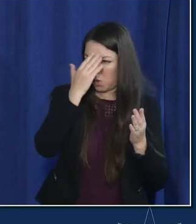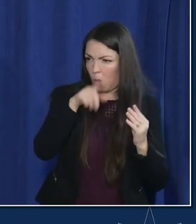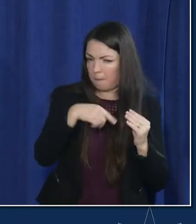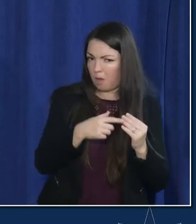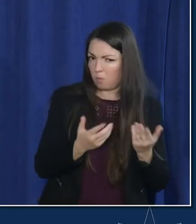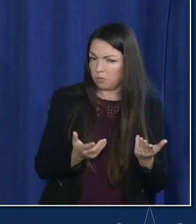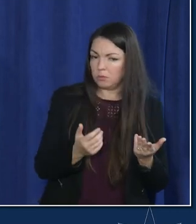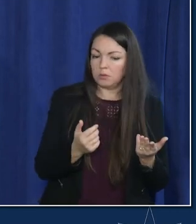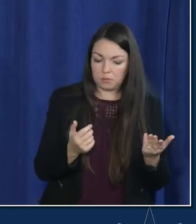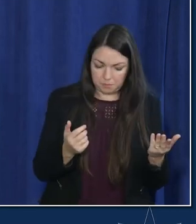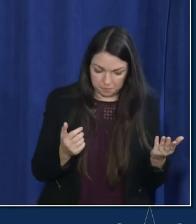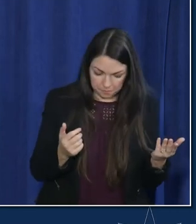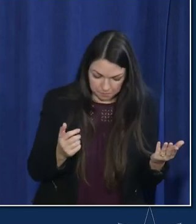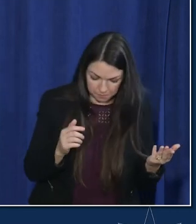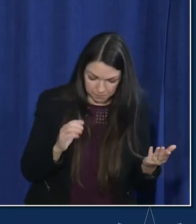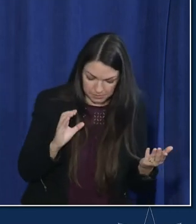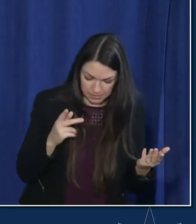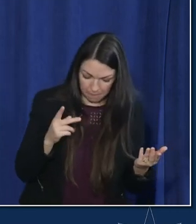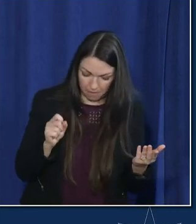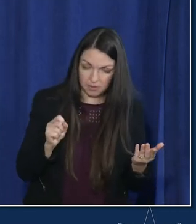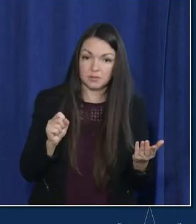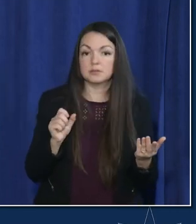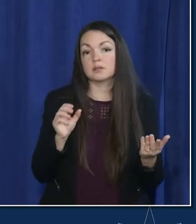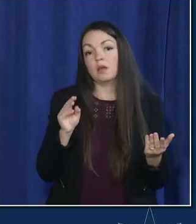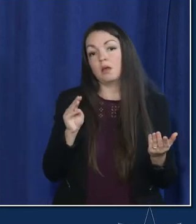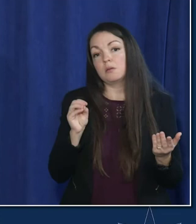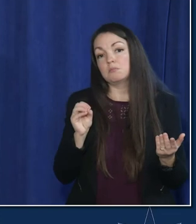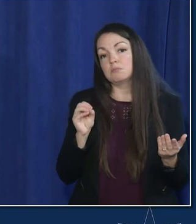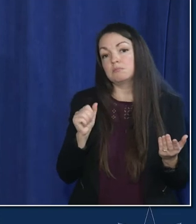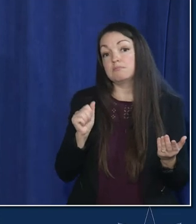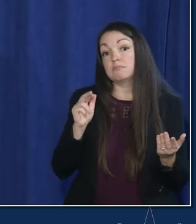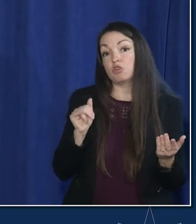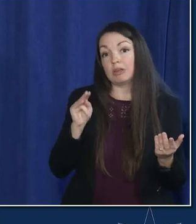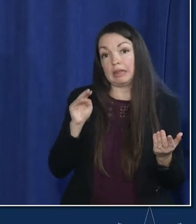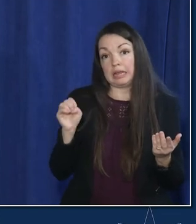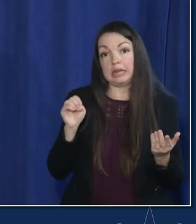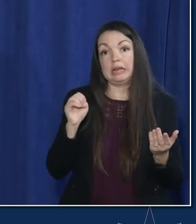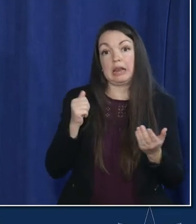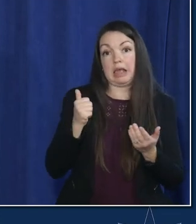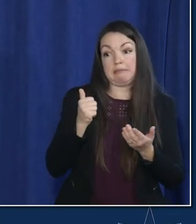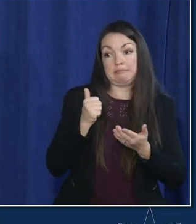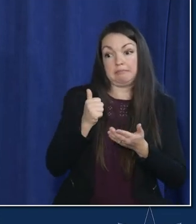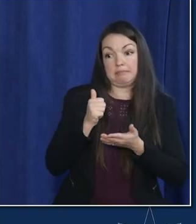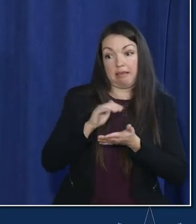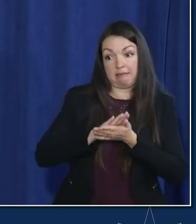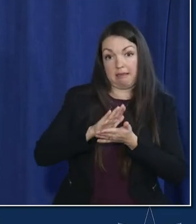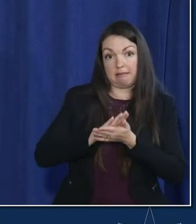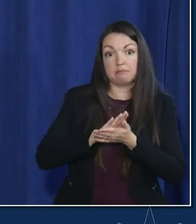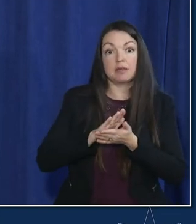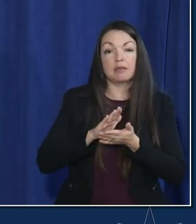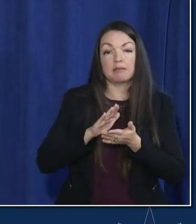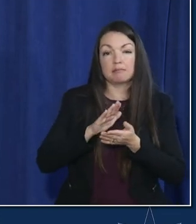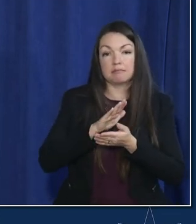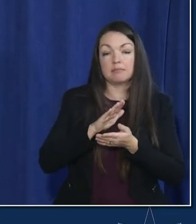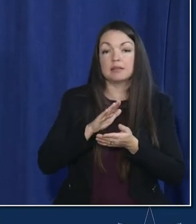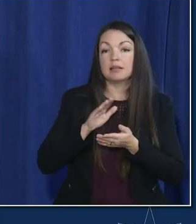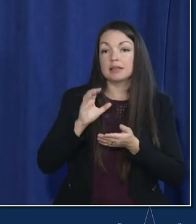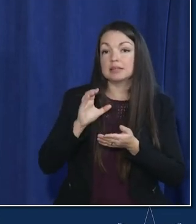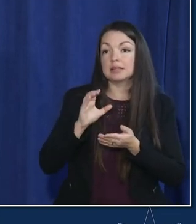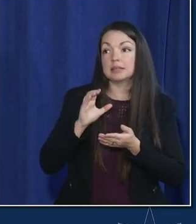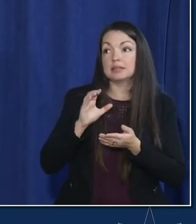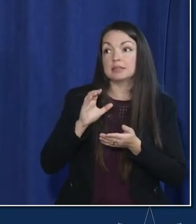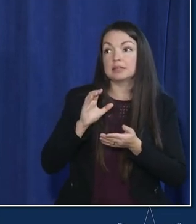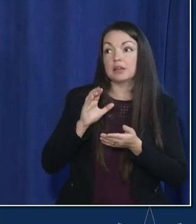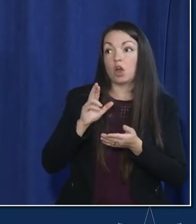um as the cps marine academy commandant in charge of the rotc we're told uh has tested positive for